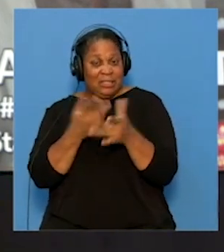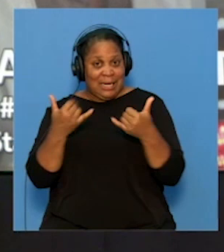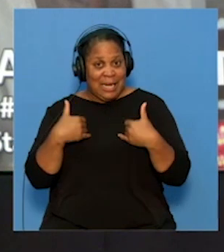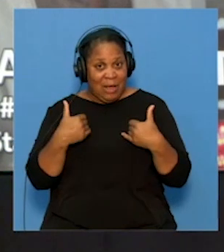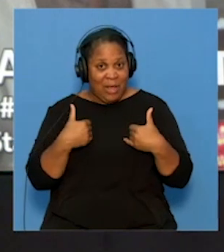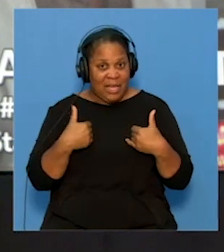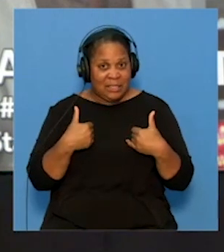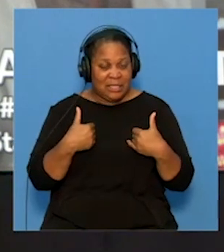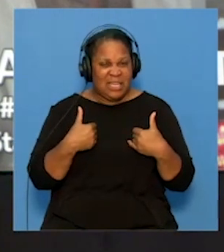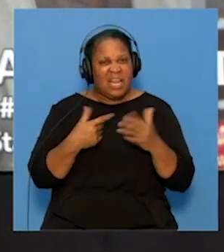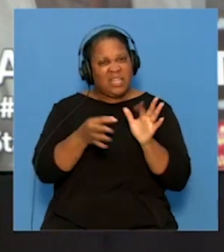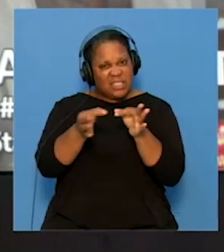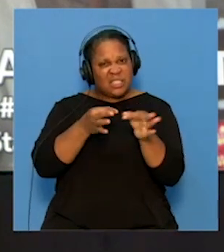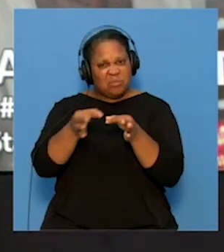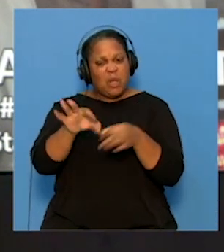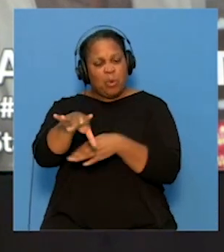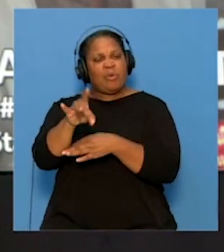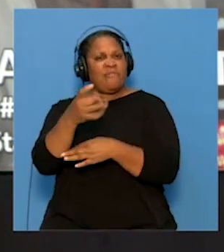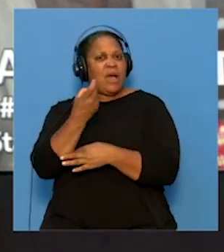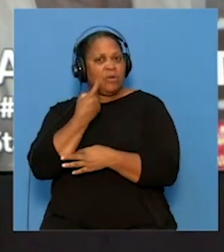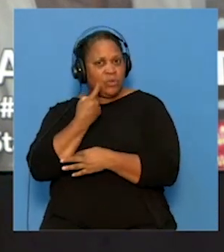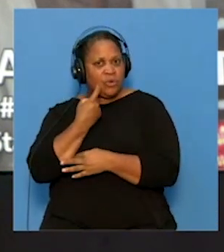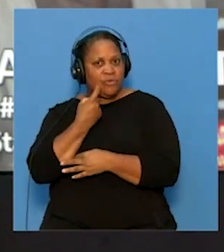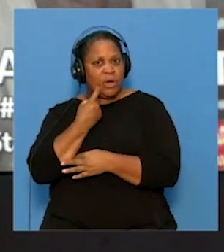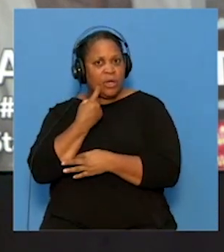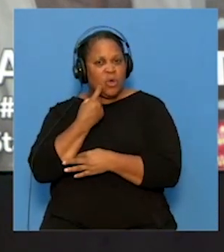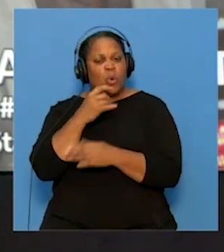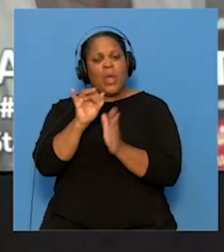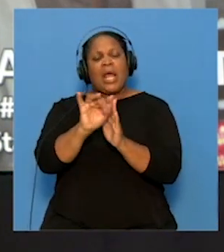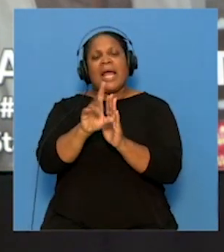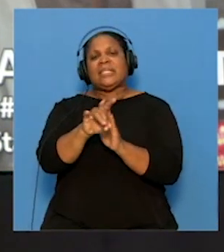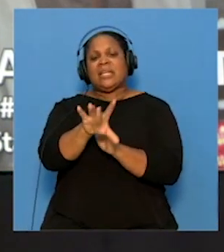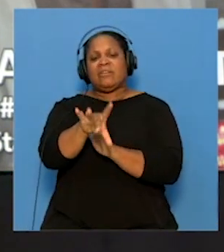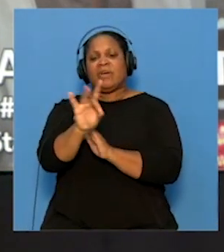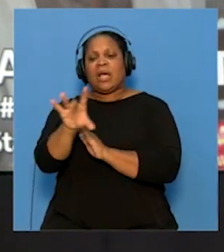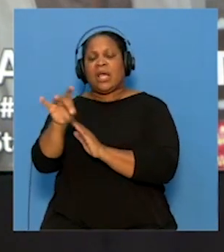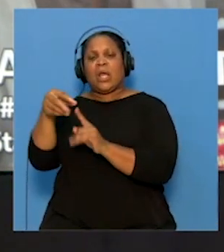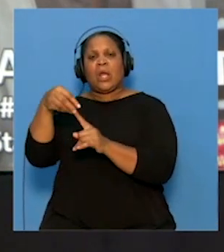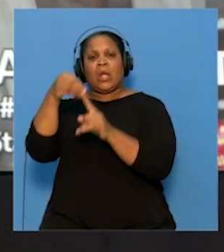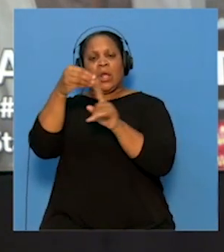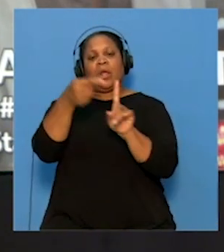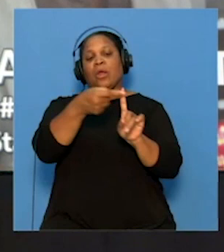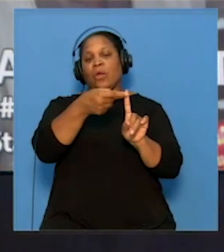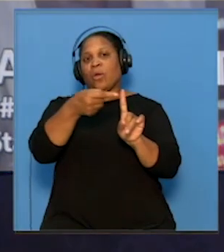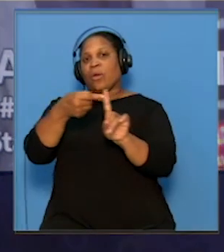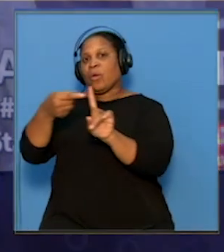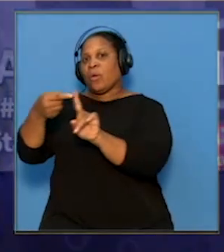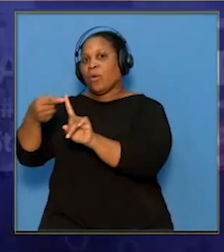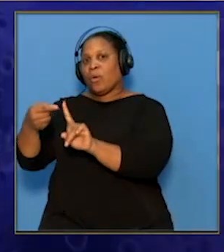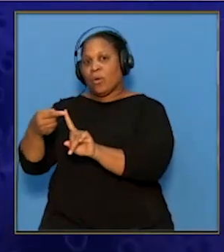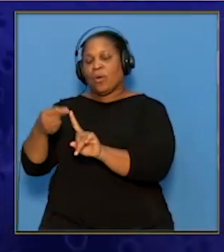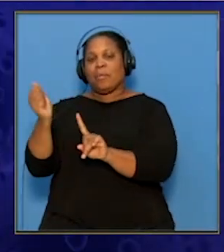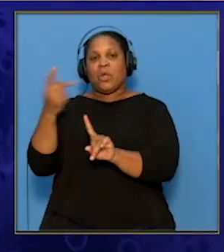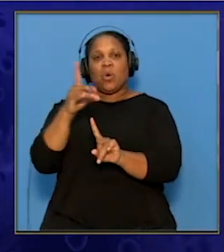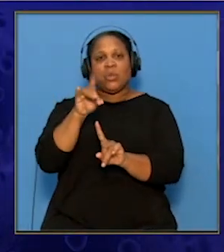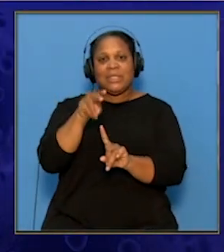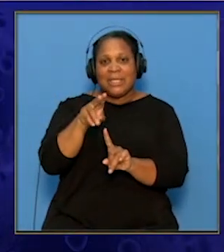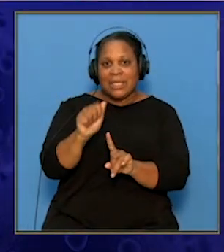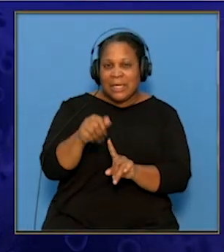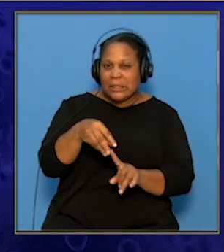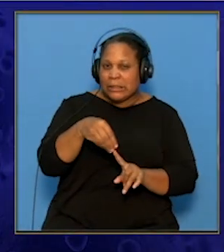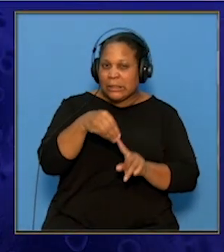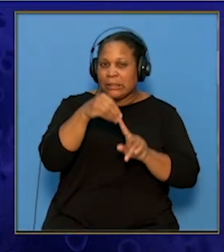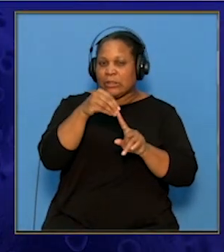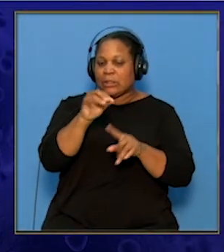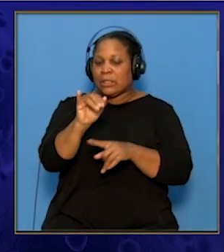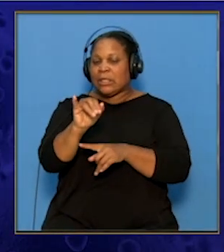far. Just as we can identify each person with their unique fingerprint, each person's DNA is also unique and